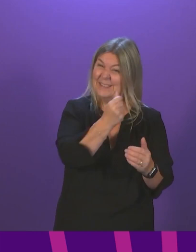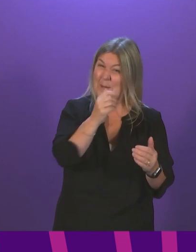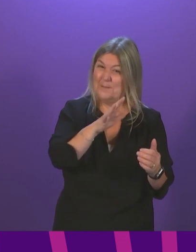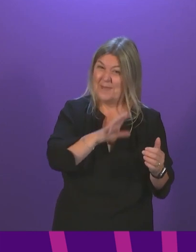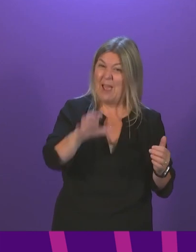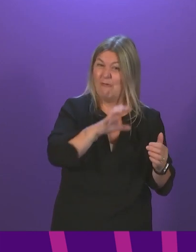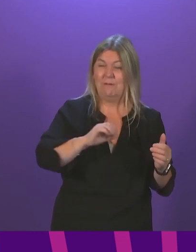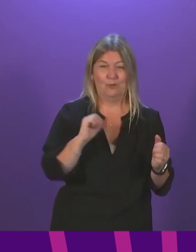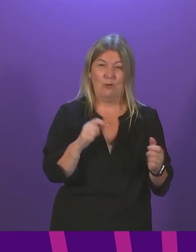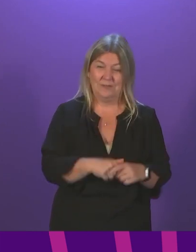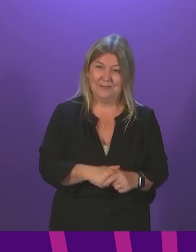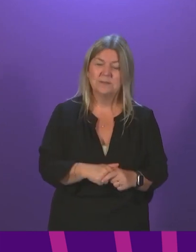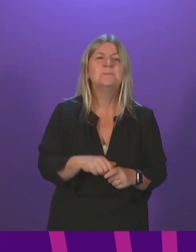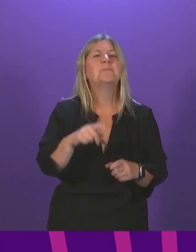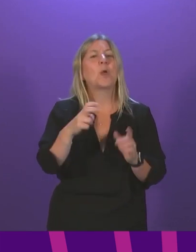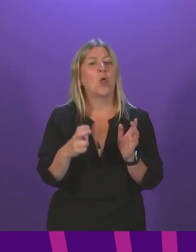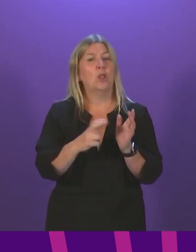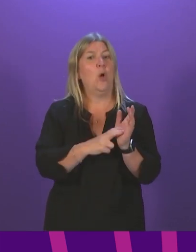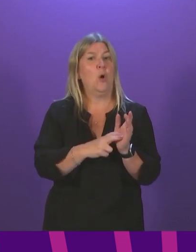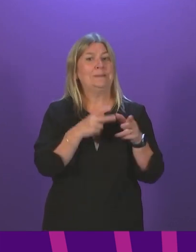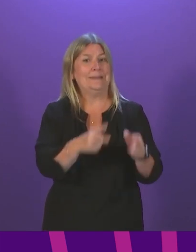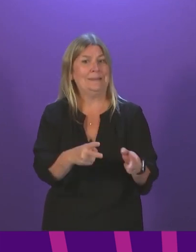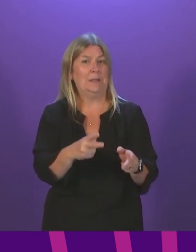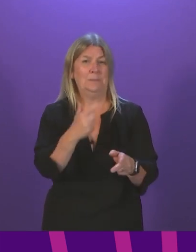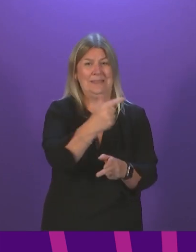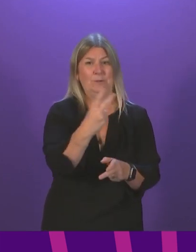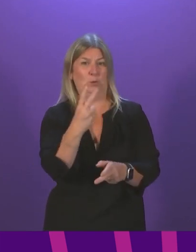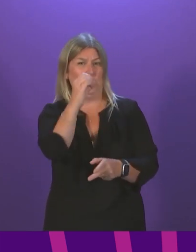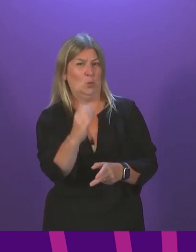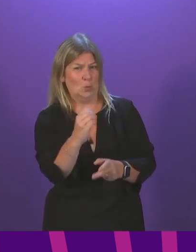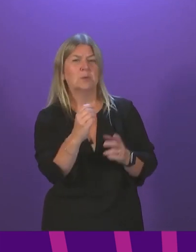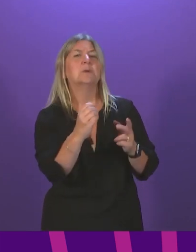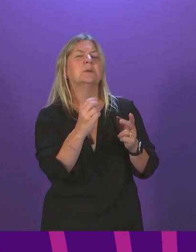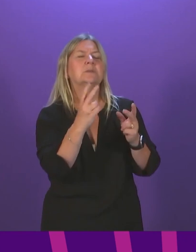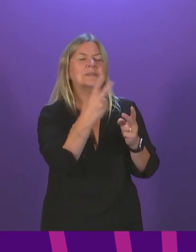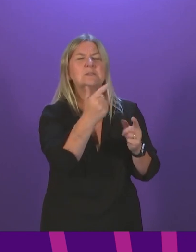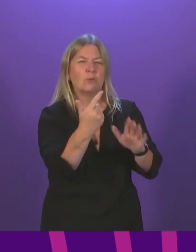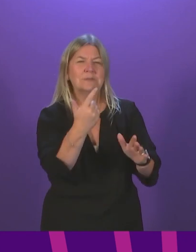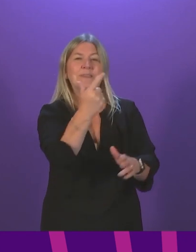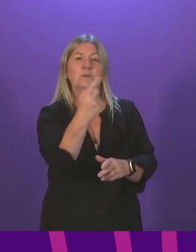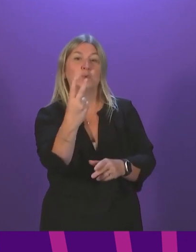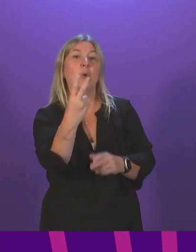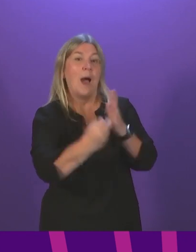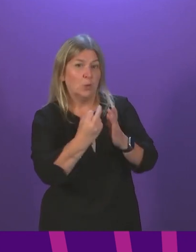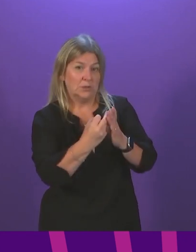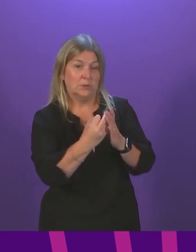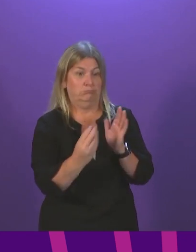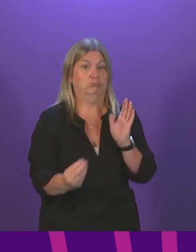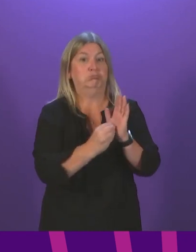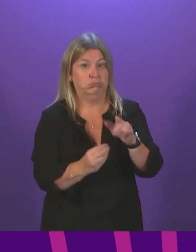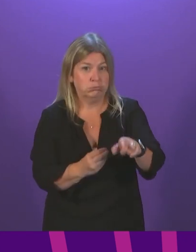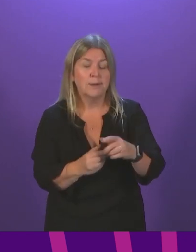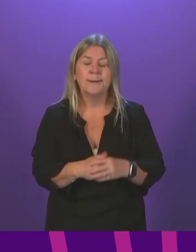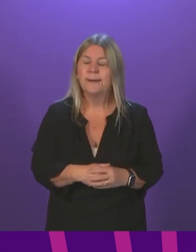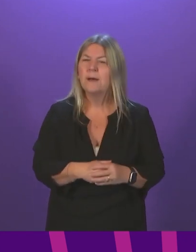72 hours from when they log on the system. I think that is a pretty heavy caveat. Also note that the average number of primary contacts